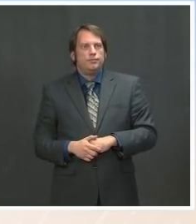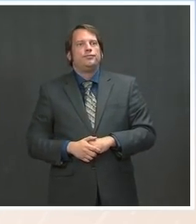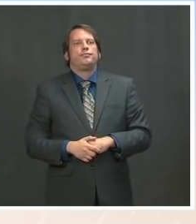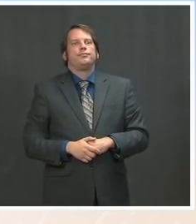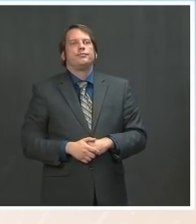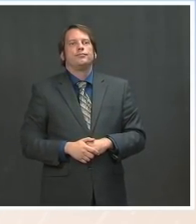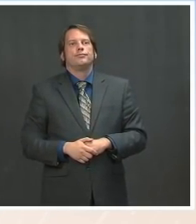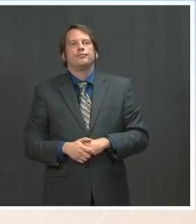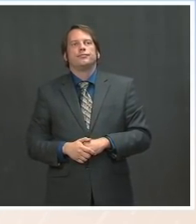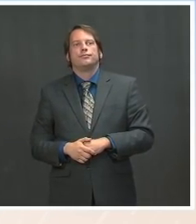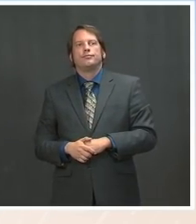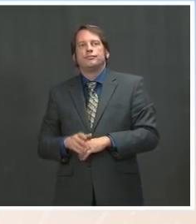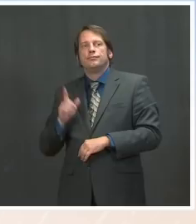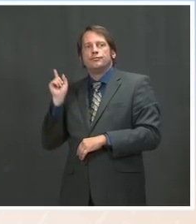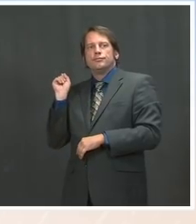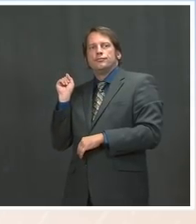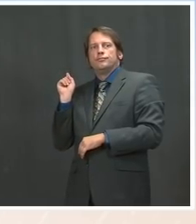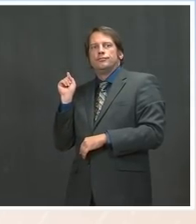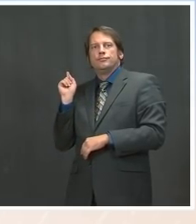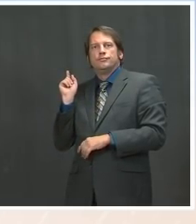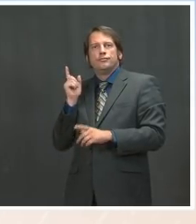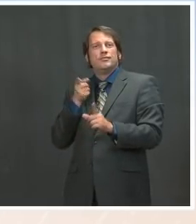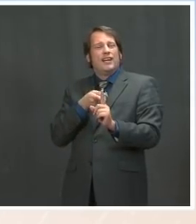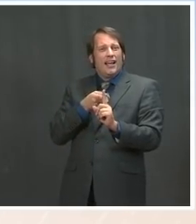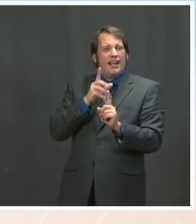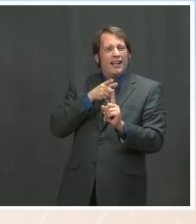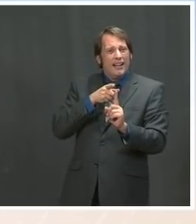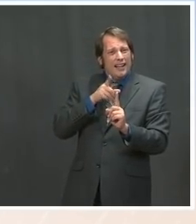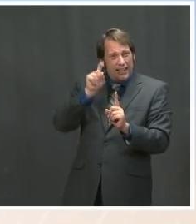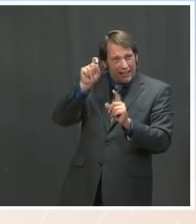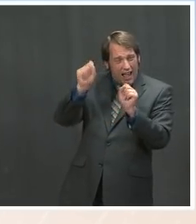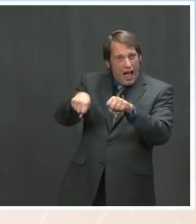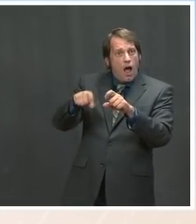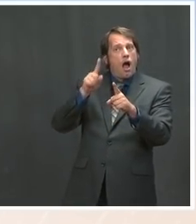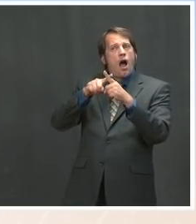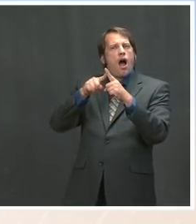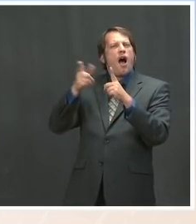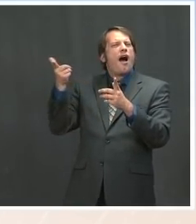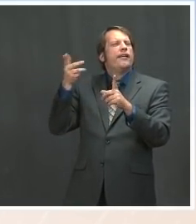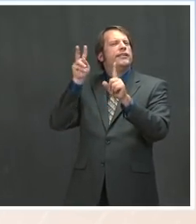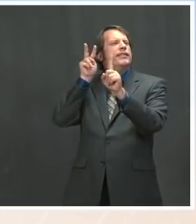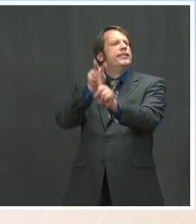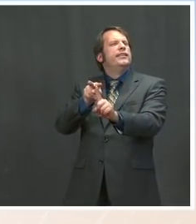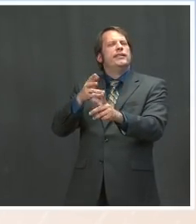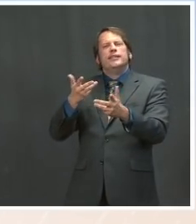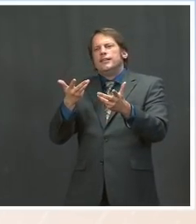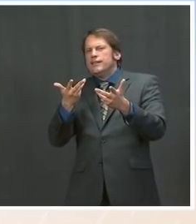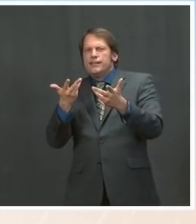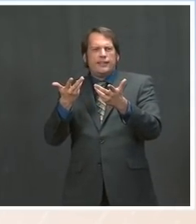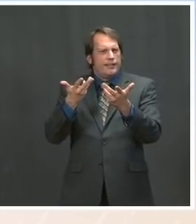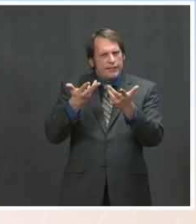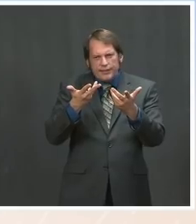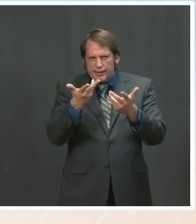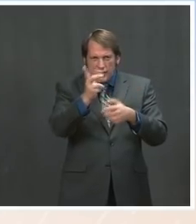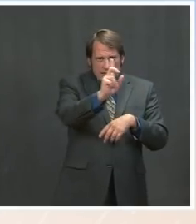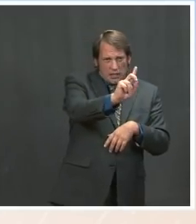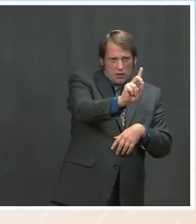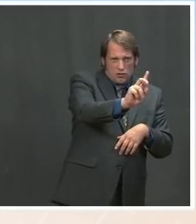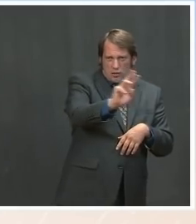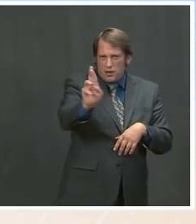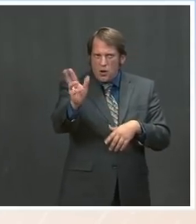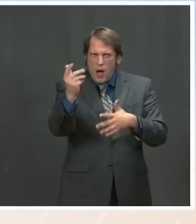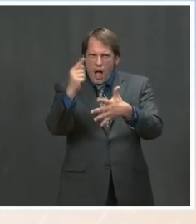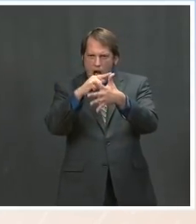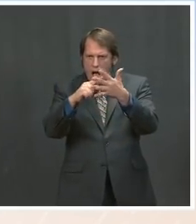might be an opportunity to get some kind of, you know, bipartisan agreement on infrastructure before you move on